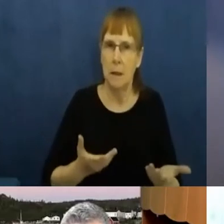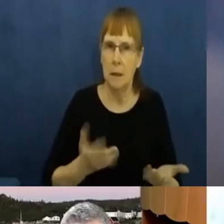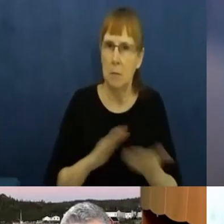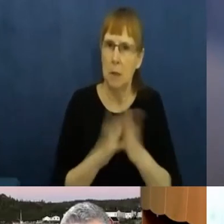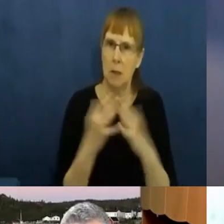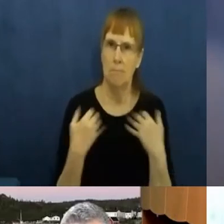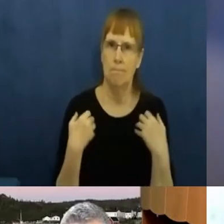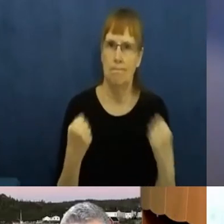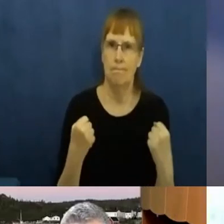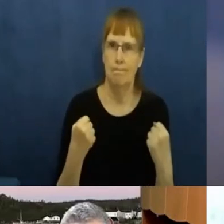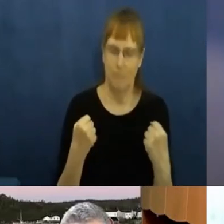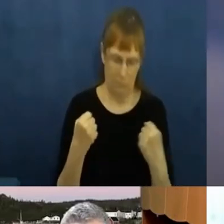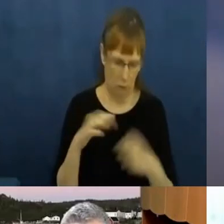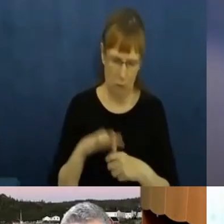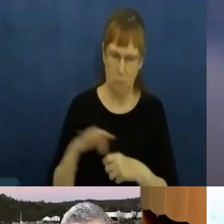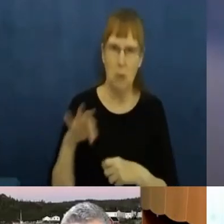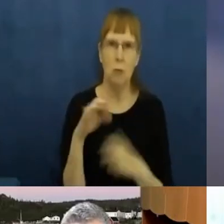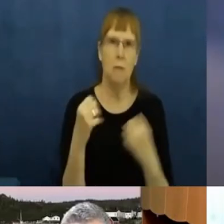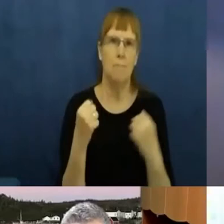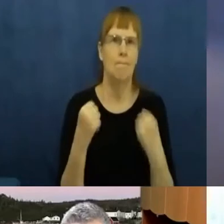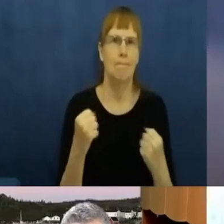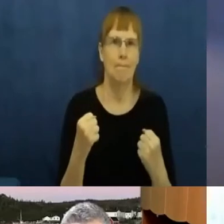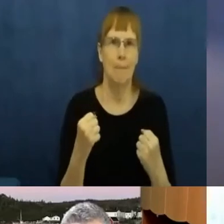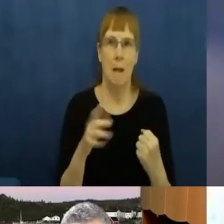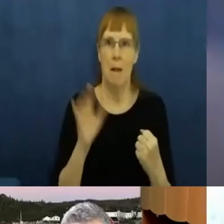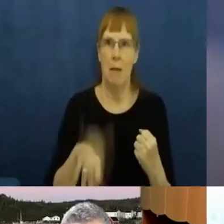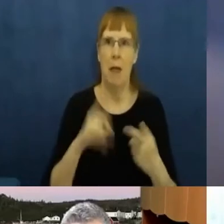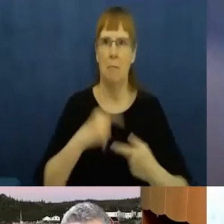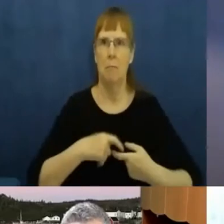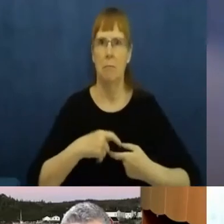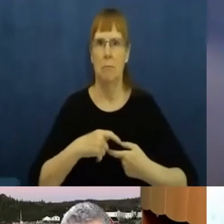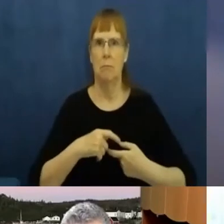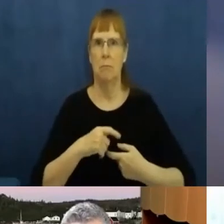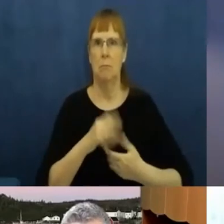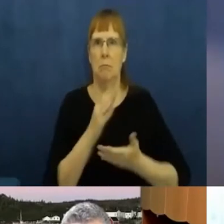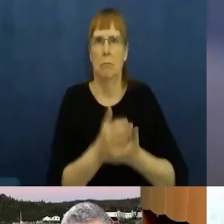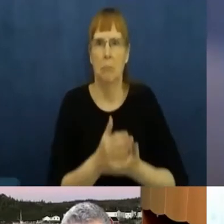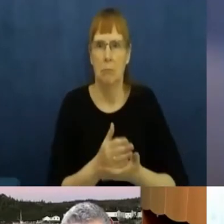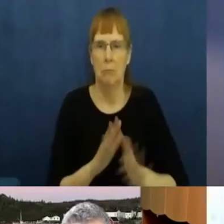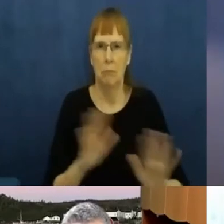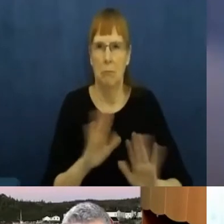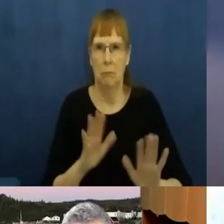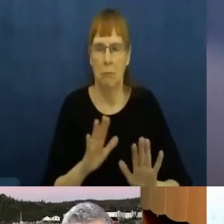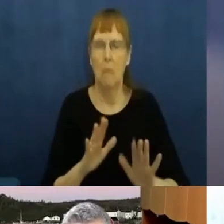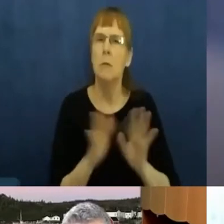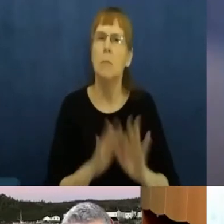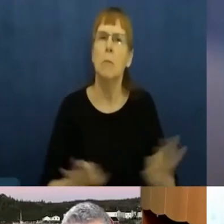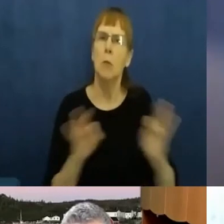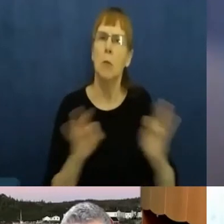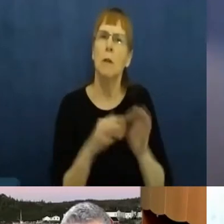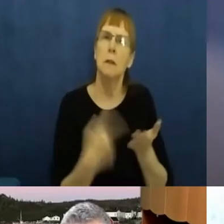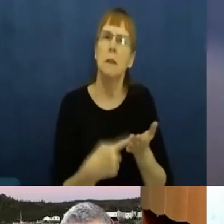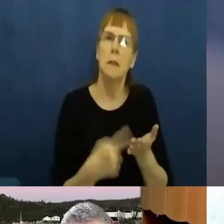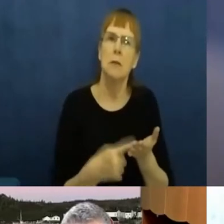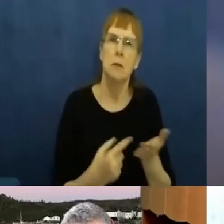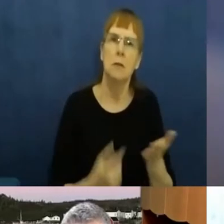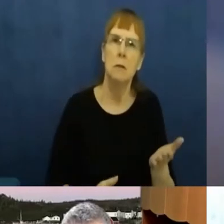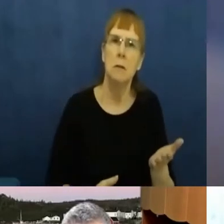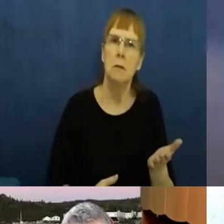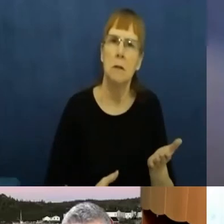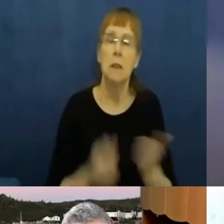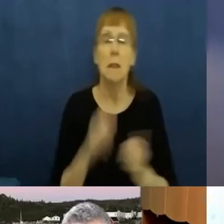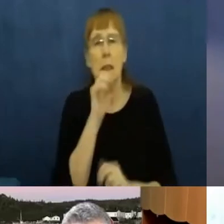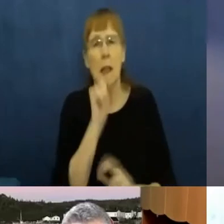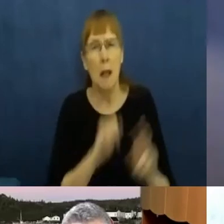spiritually was an important conversation. And elders were in this very interesting position